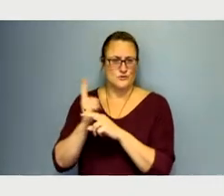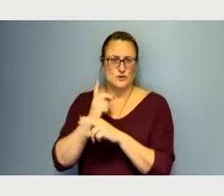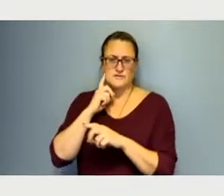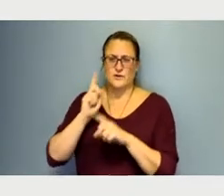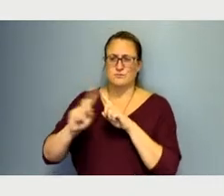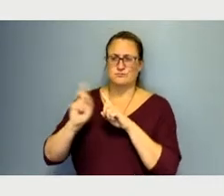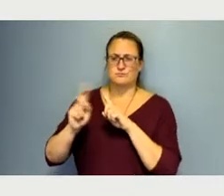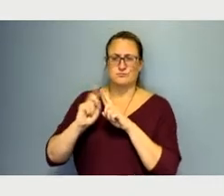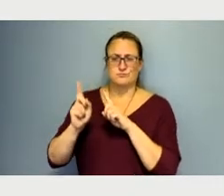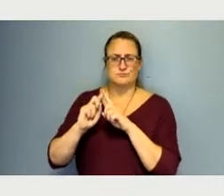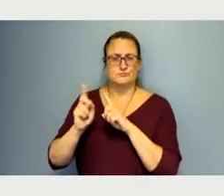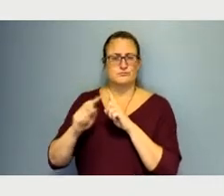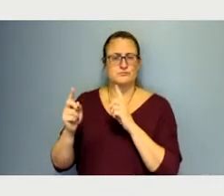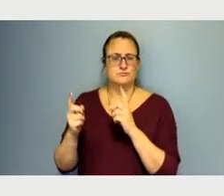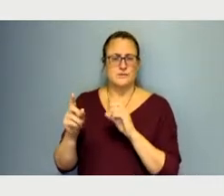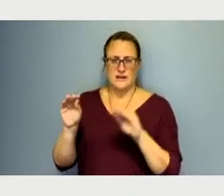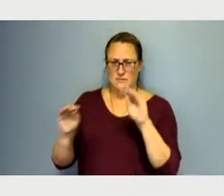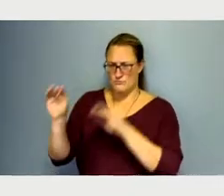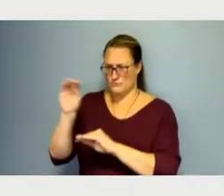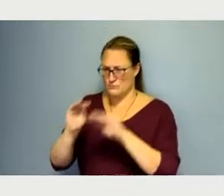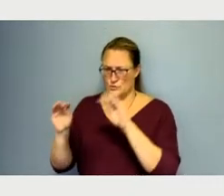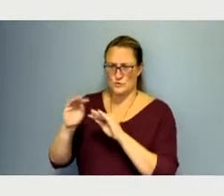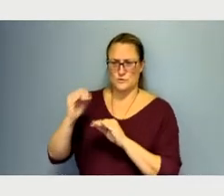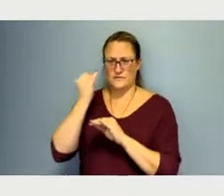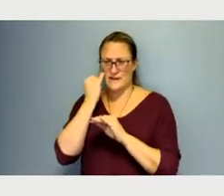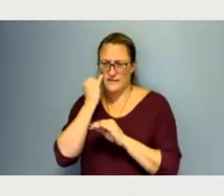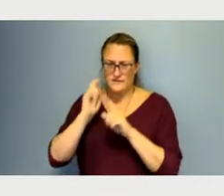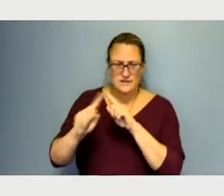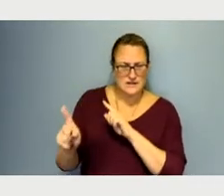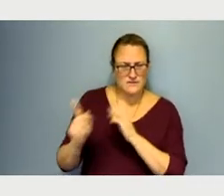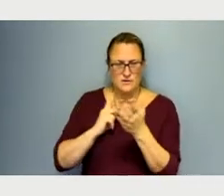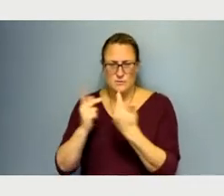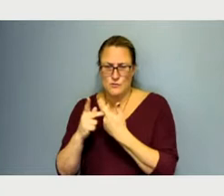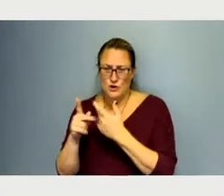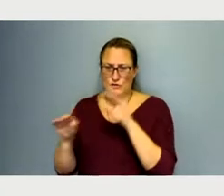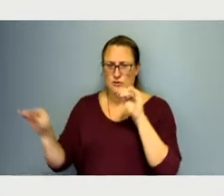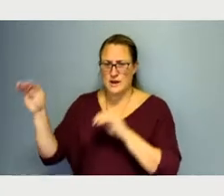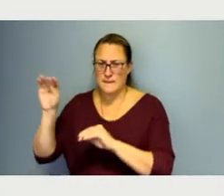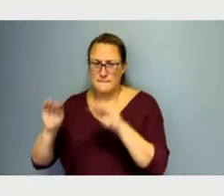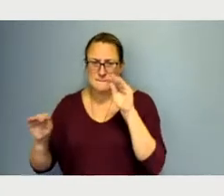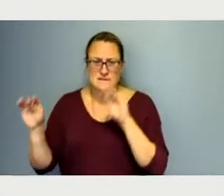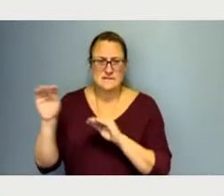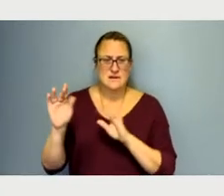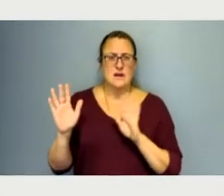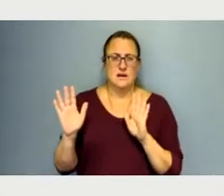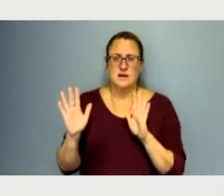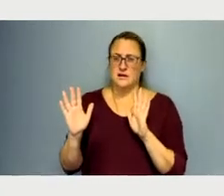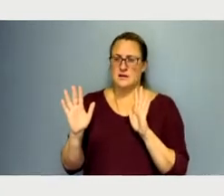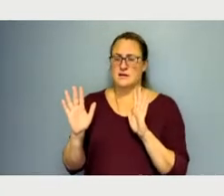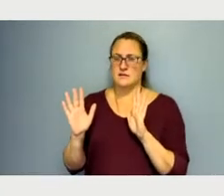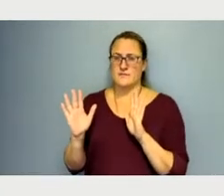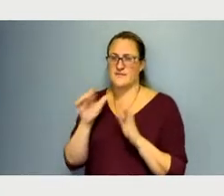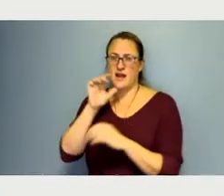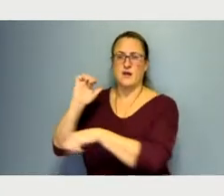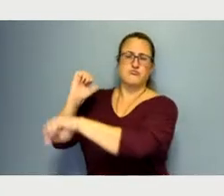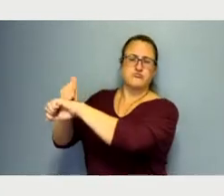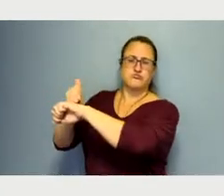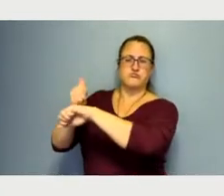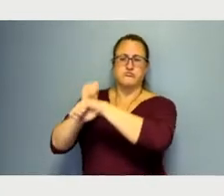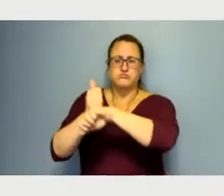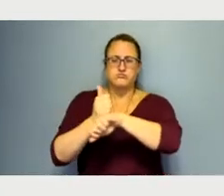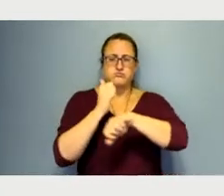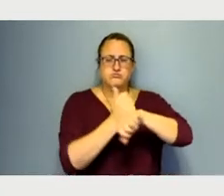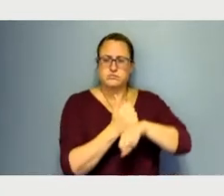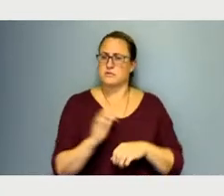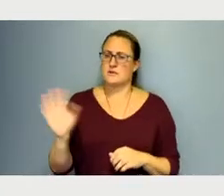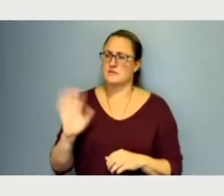agile so that we can move programs around and not necessarily have one particular space only for one